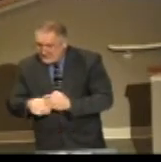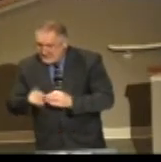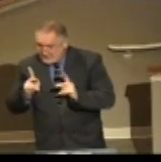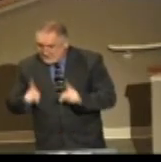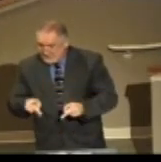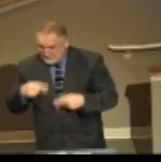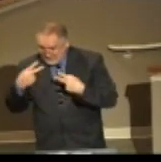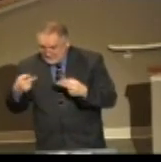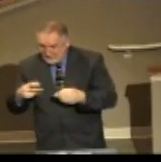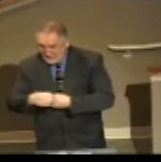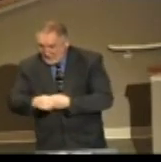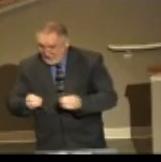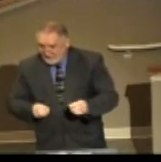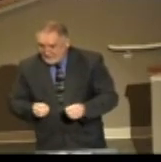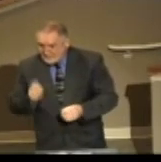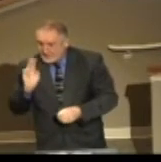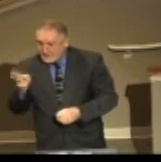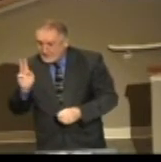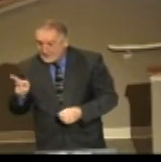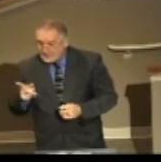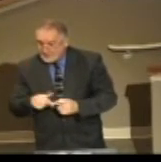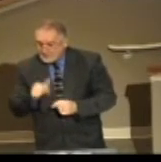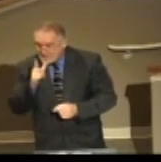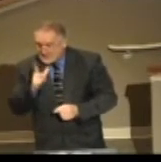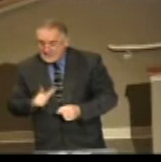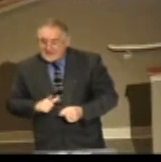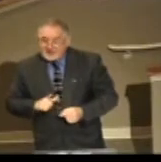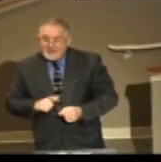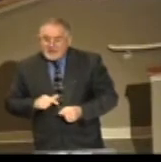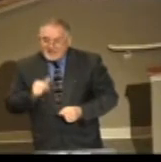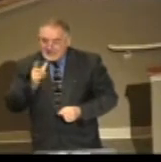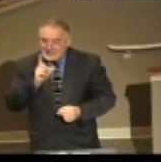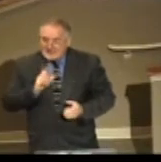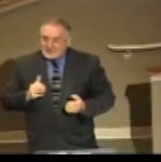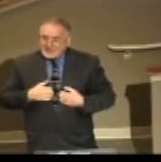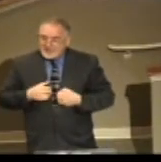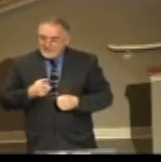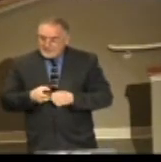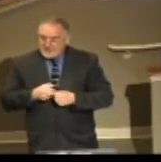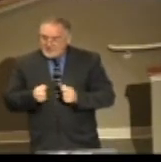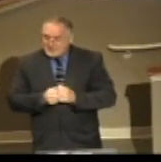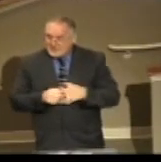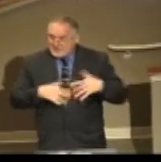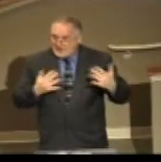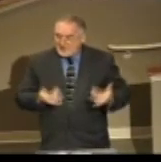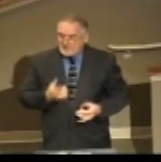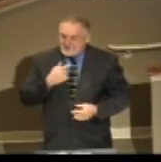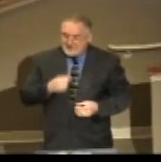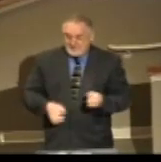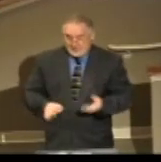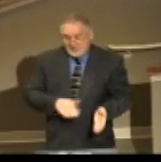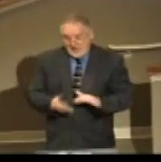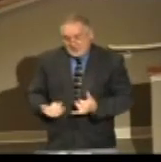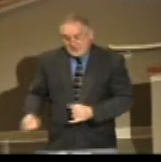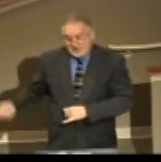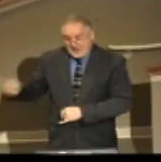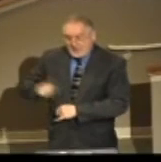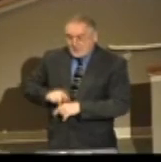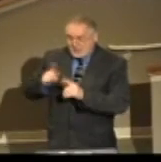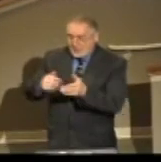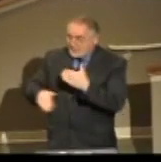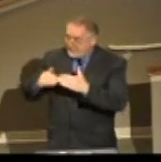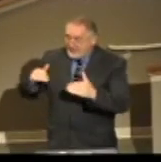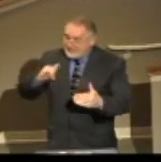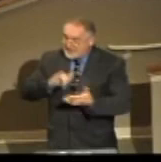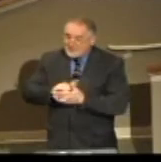in my office in the morning, I'm a witness to. A lady came in having trouble with her heart. And he got real nervous. said, ma'am, if you died today, would you go to heaven? That's the wrong